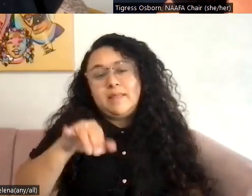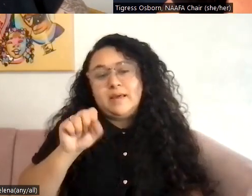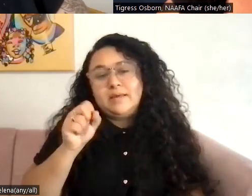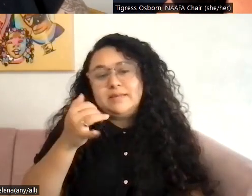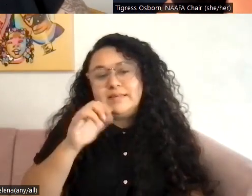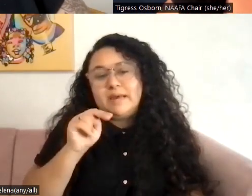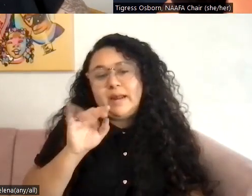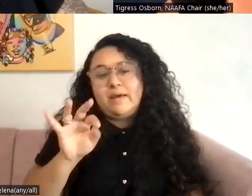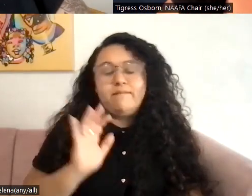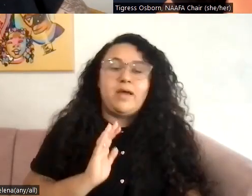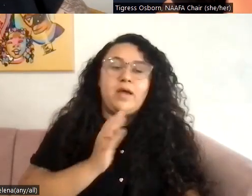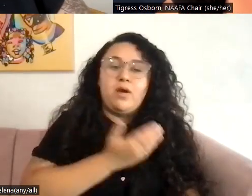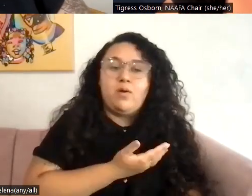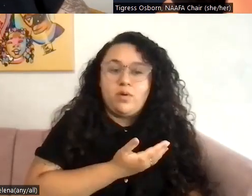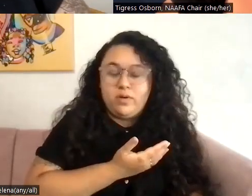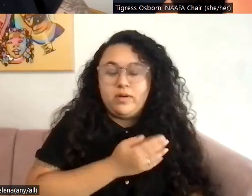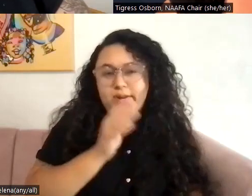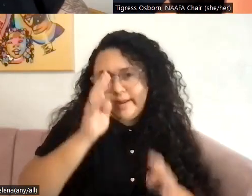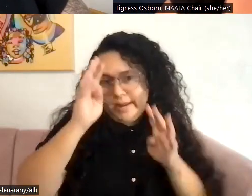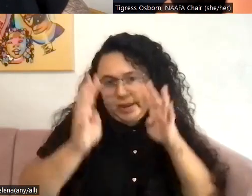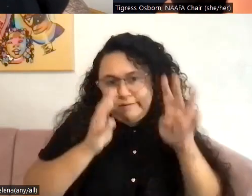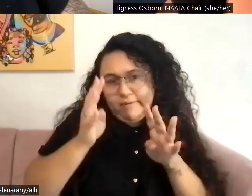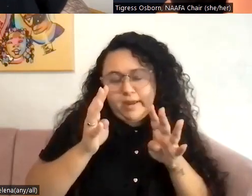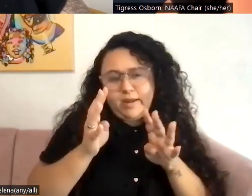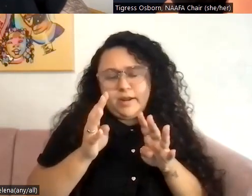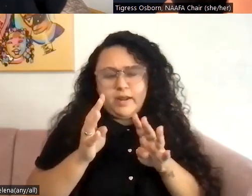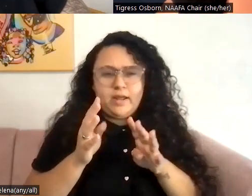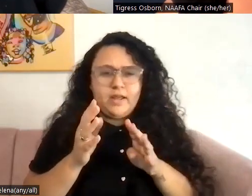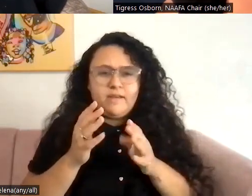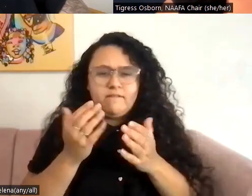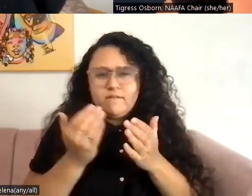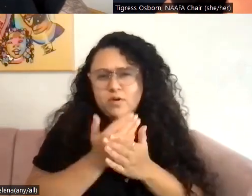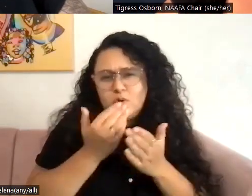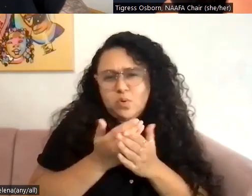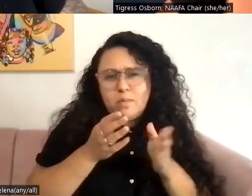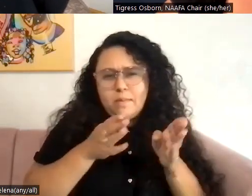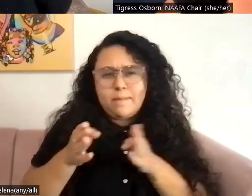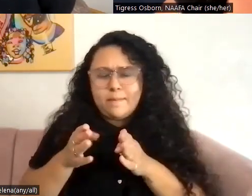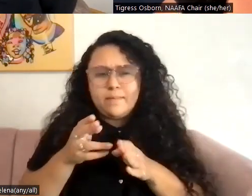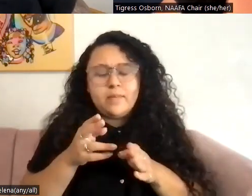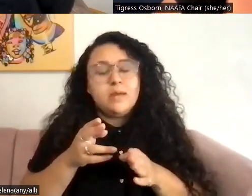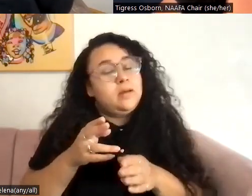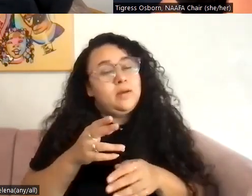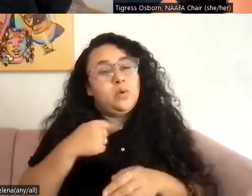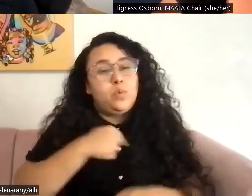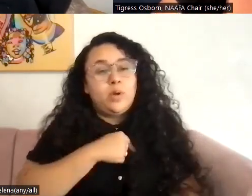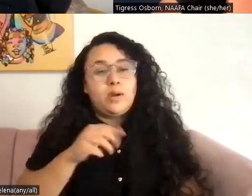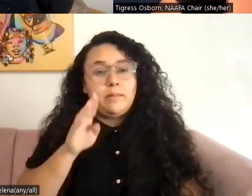innovative nature and that we are bad-asses and not,